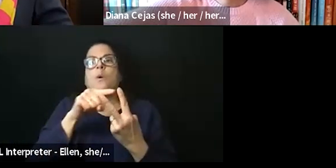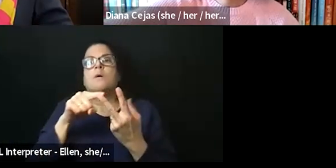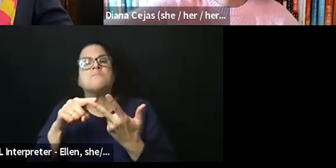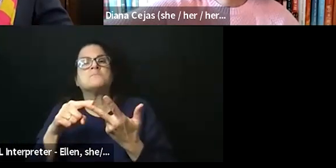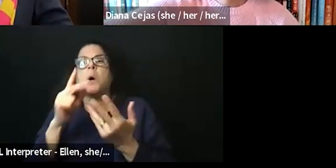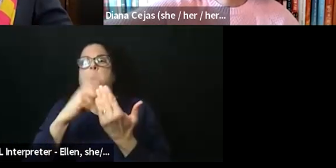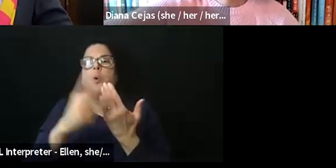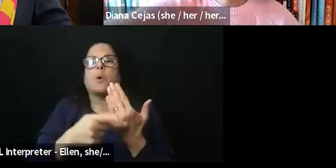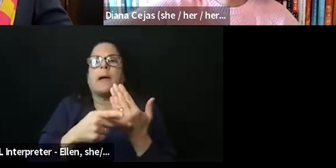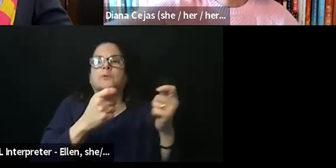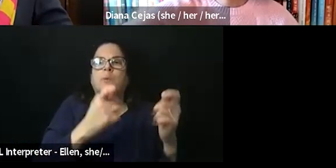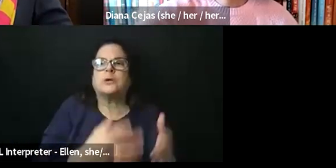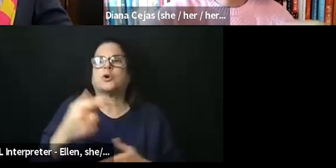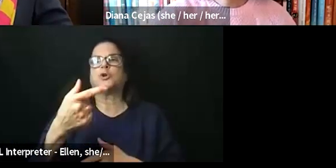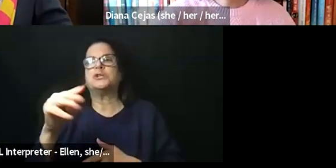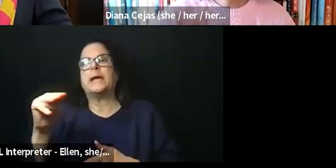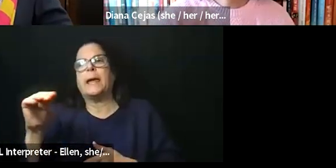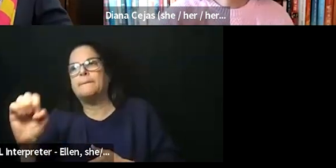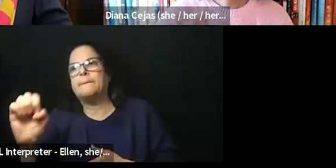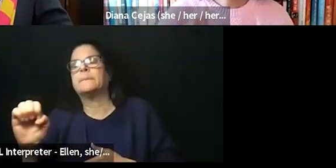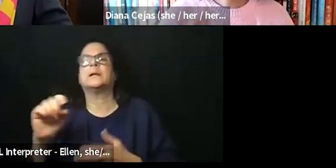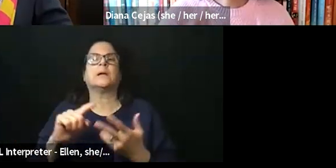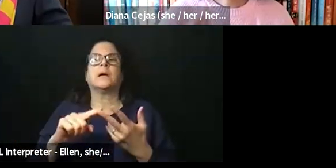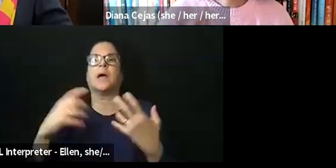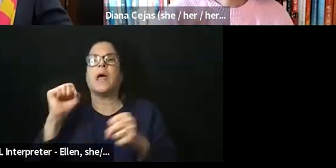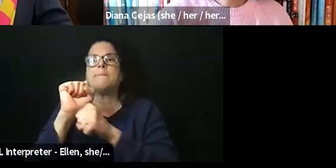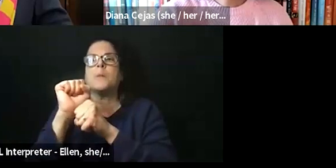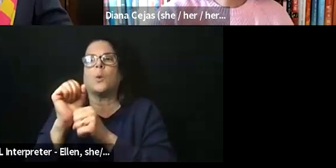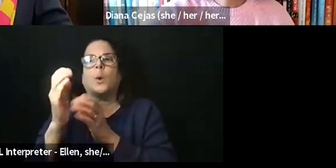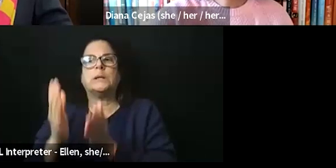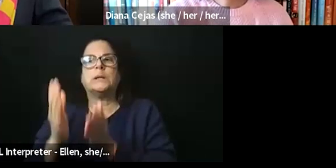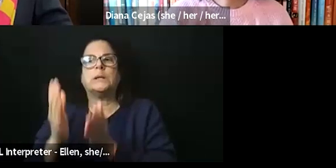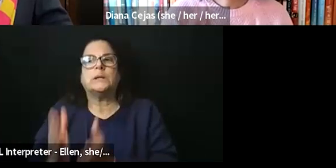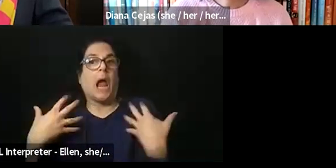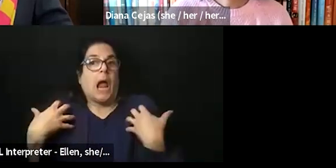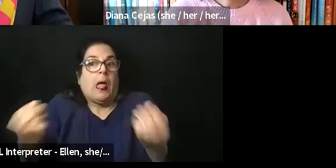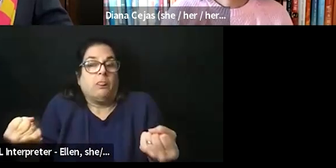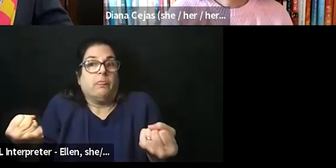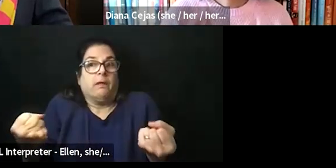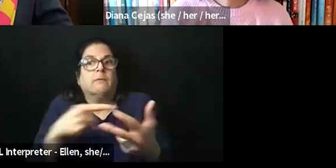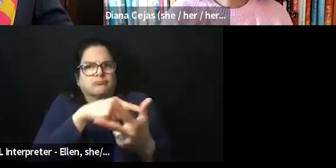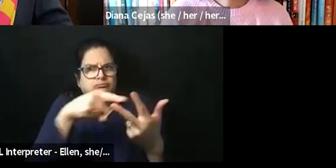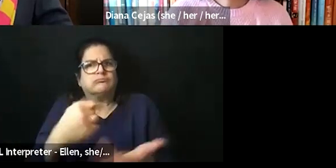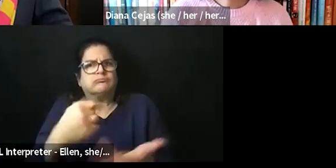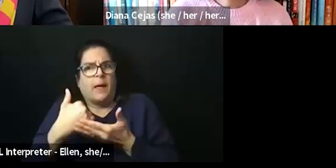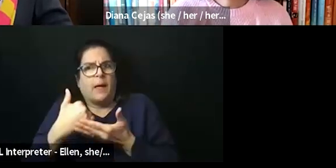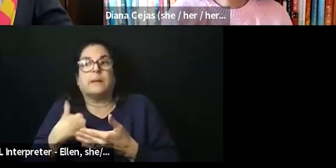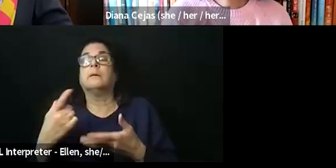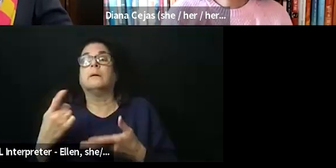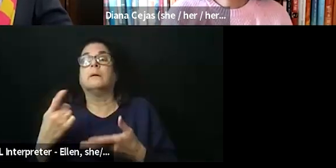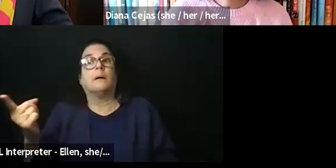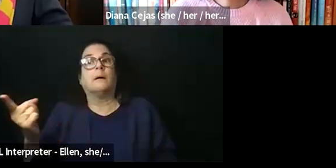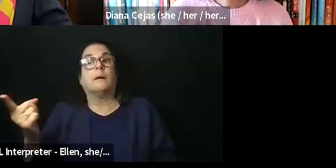everyone was so supportive. They didn't know how to support me because it was the first time they had a learner with